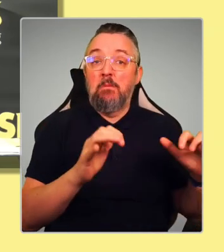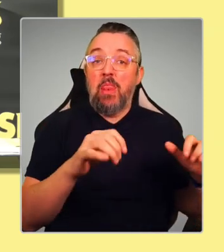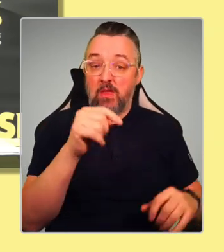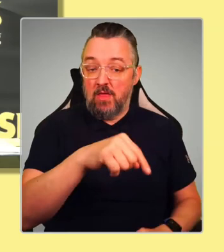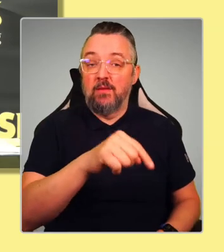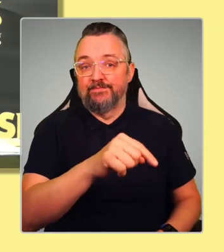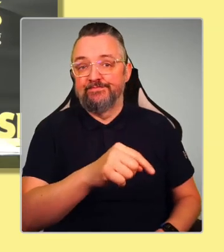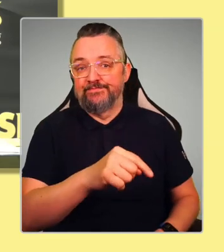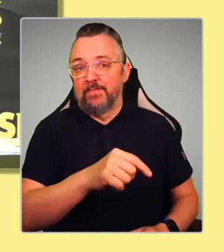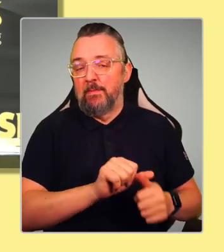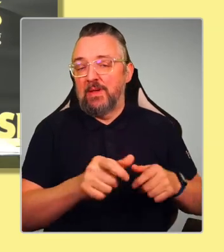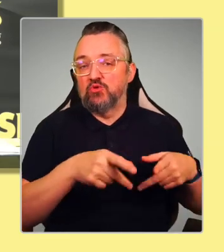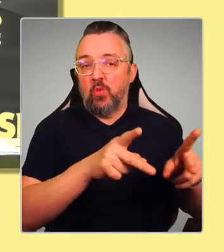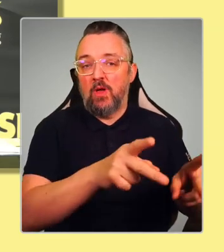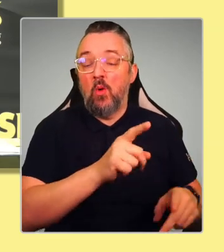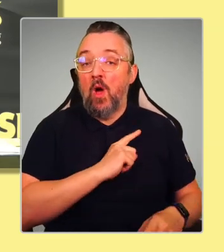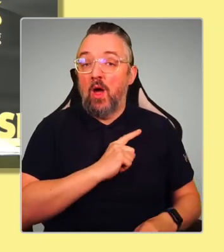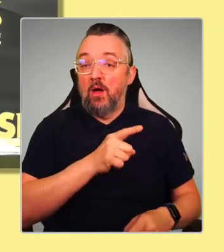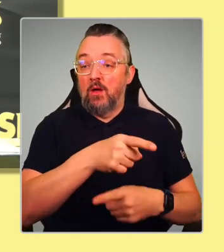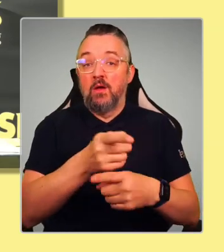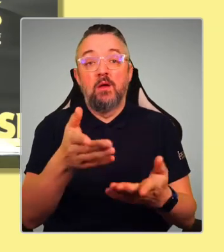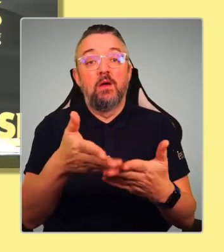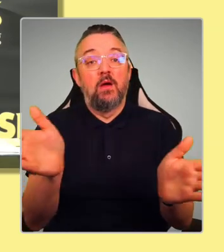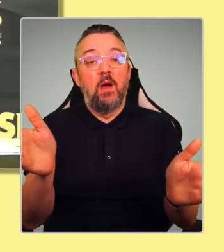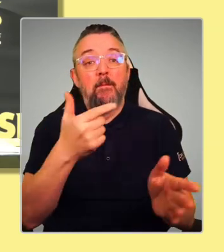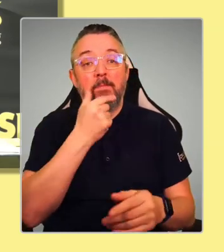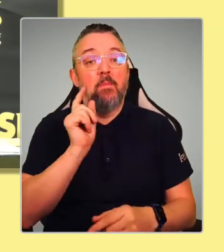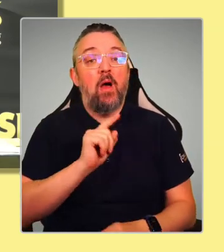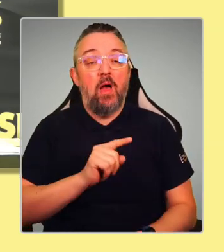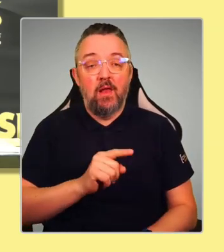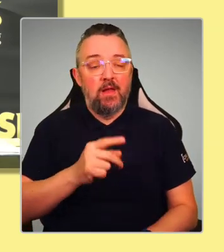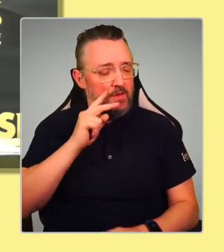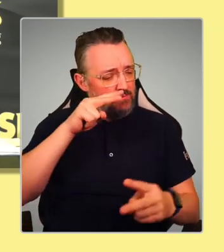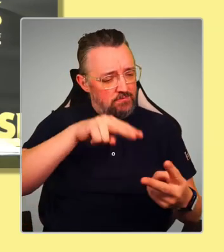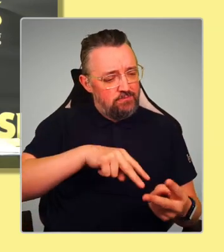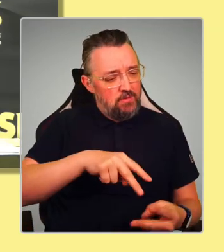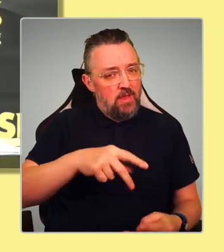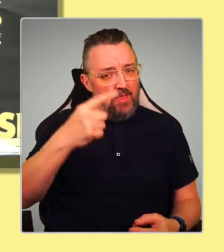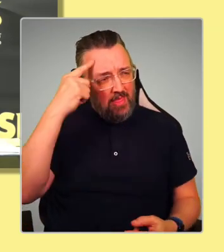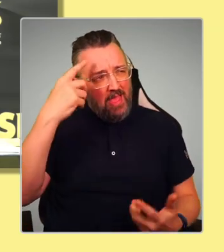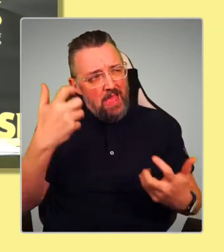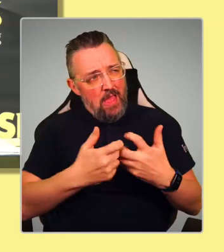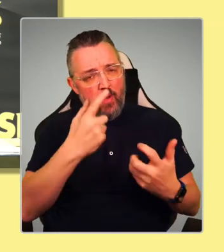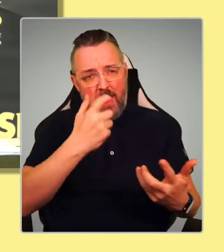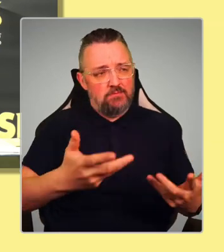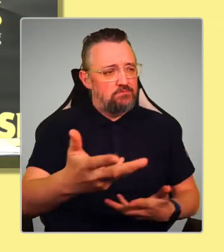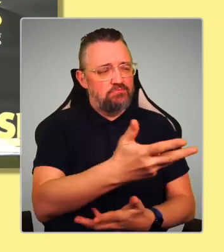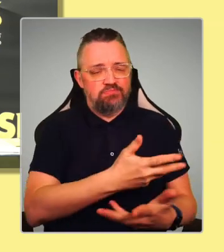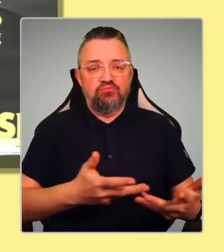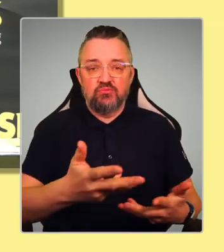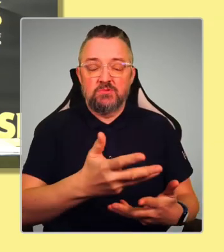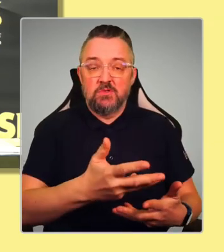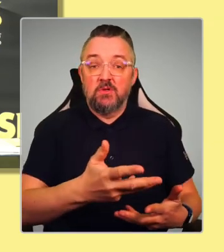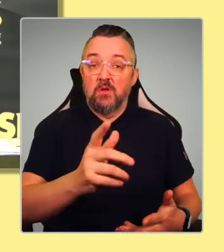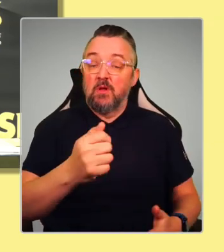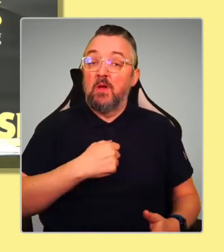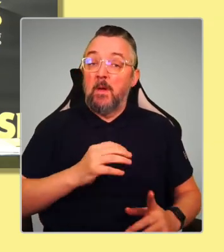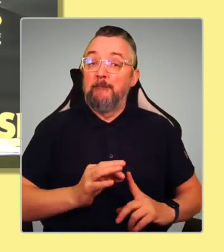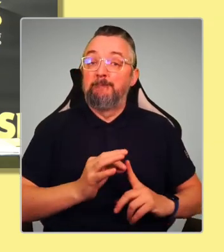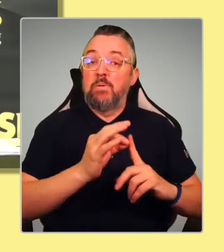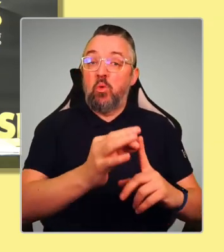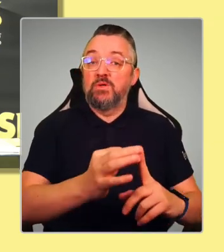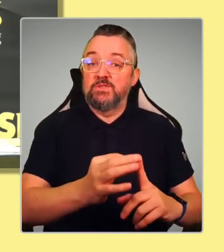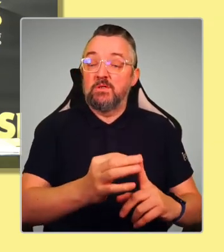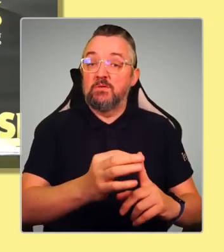give the public a chance to engage with this issue and see if they can find a route forward. So I would say that what I'm proposing is a real solution, and it's a